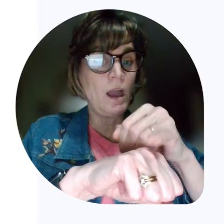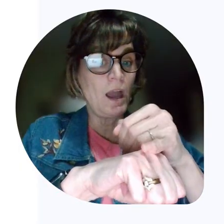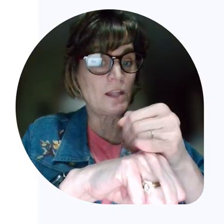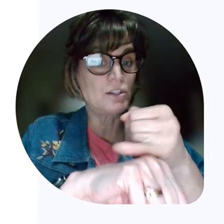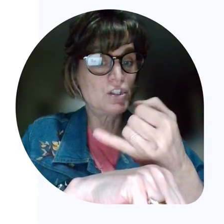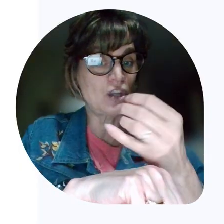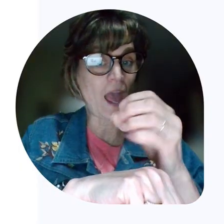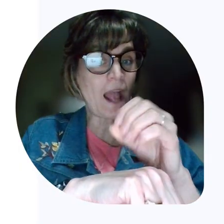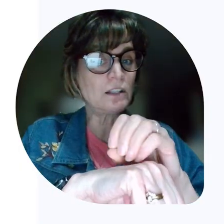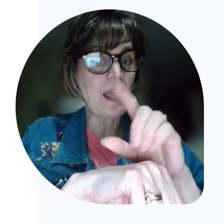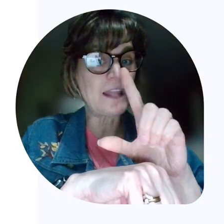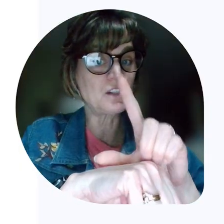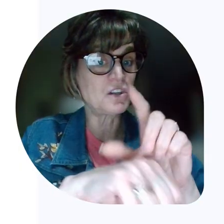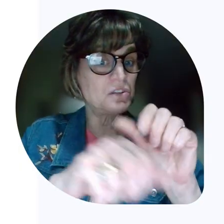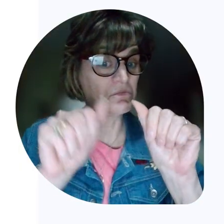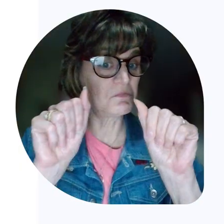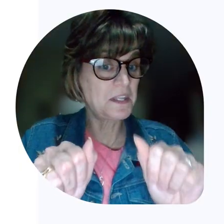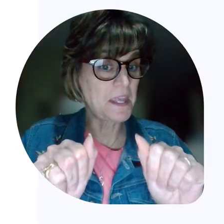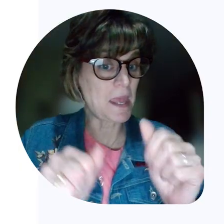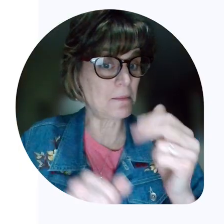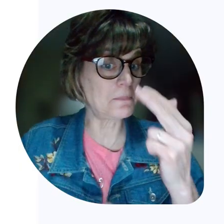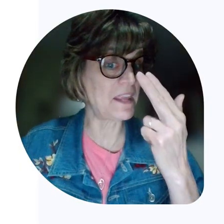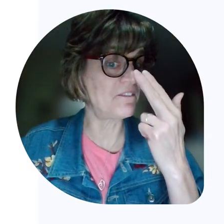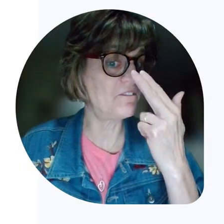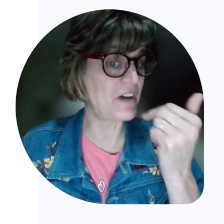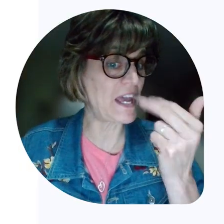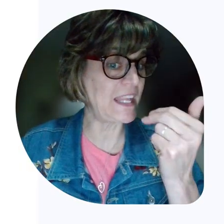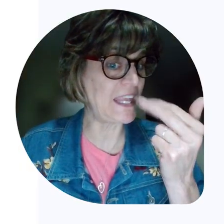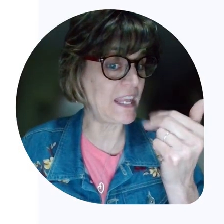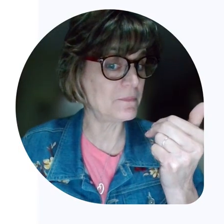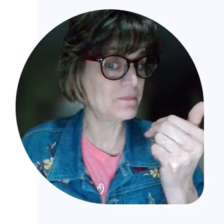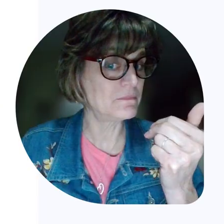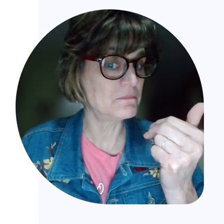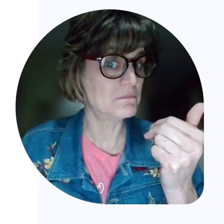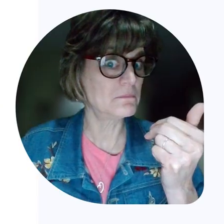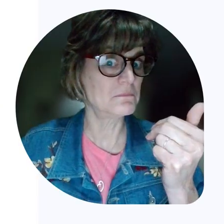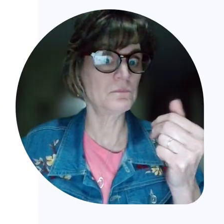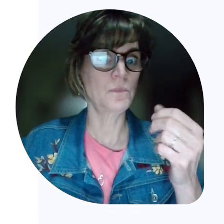A jack-o'-lantern can be funny,